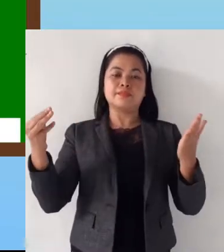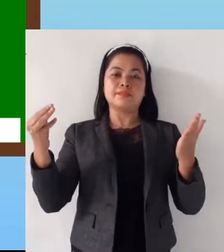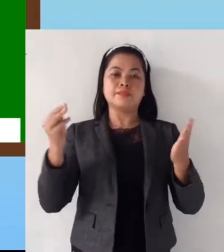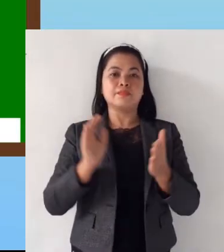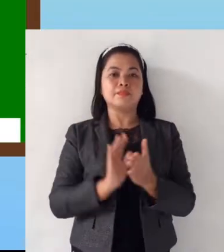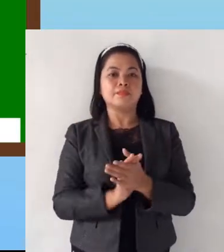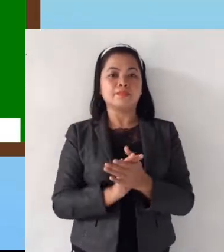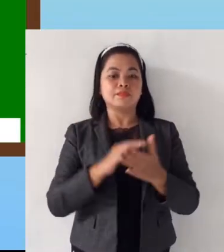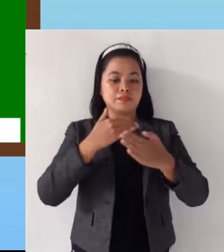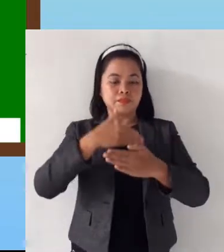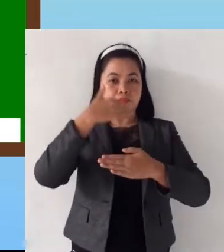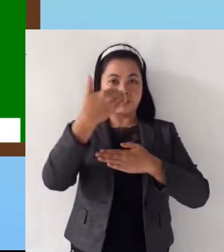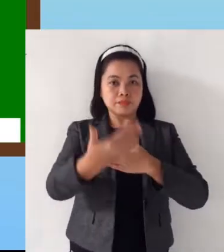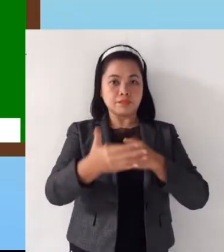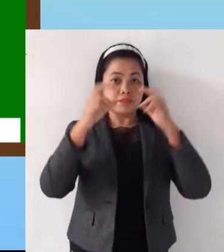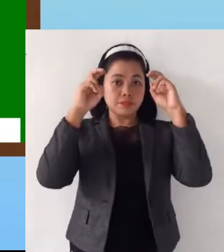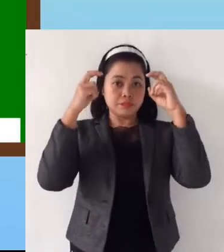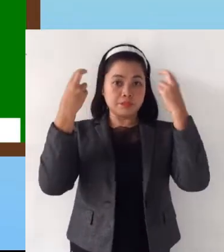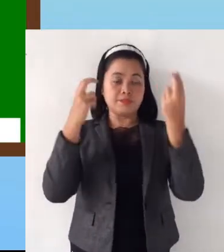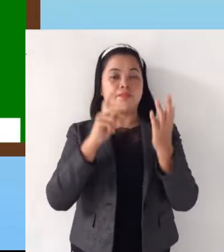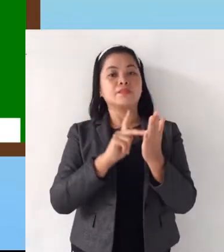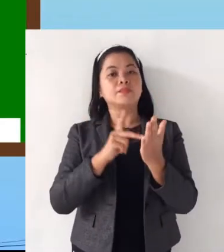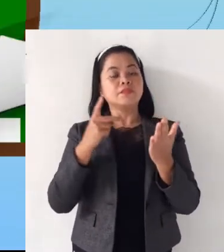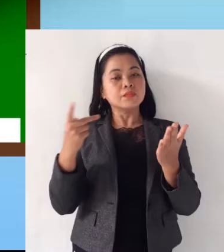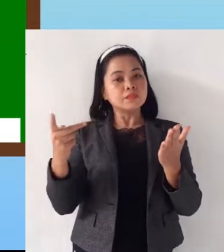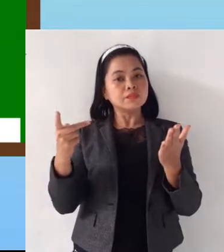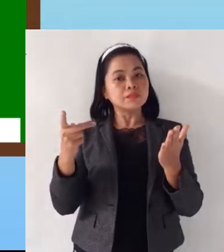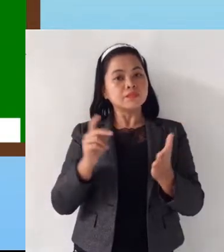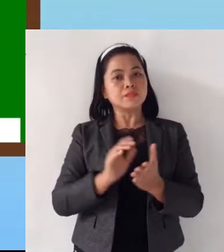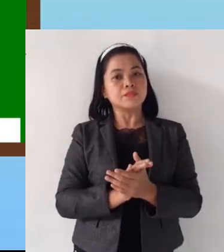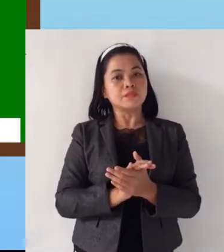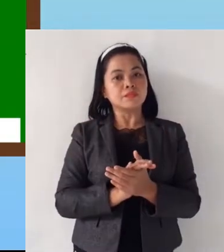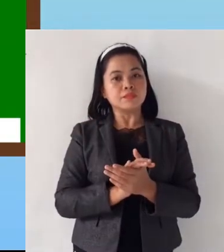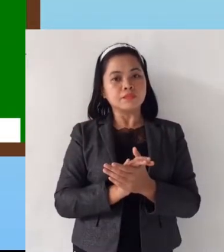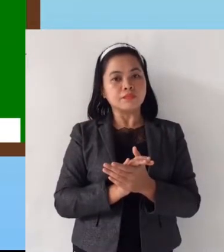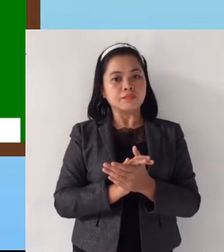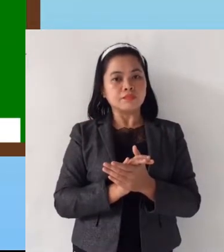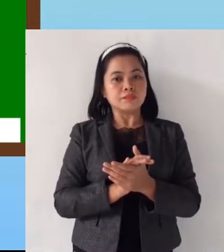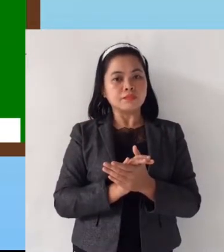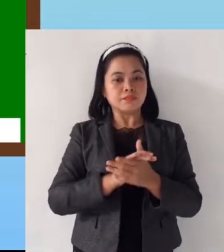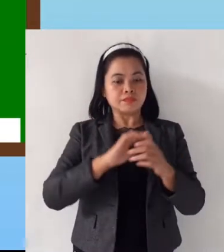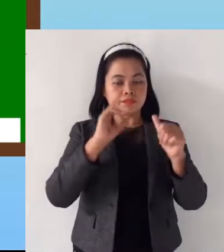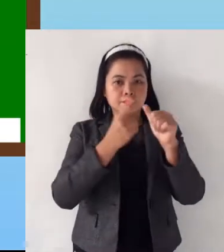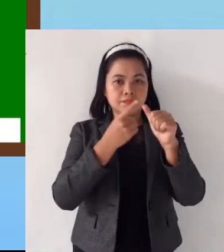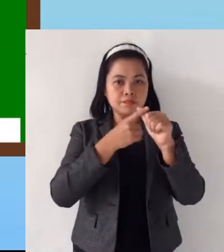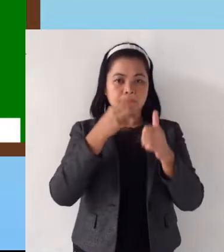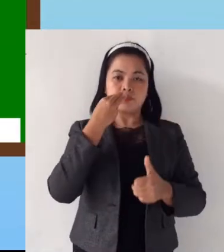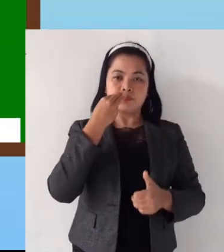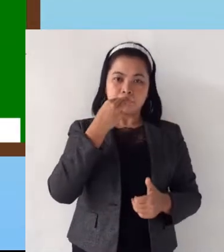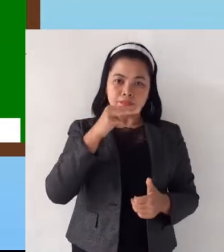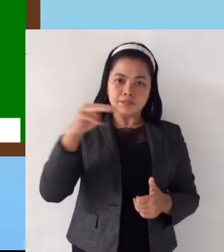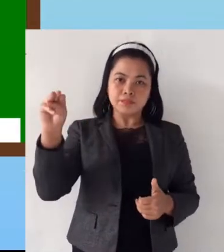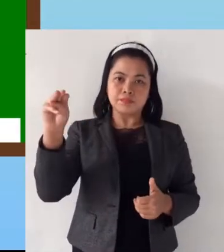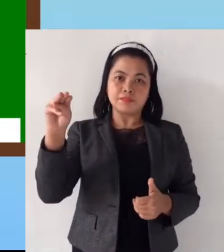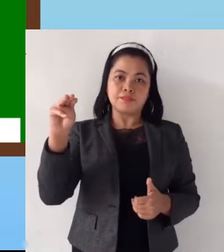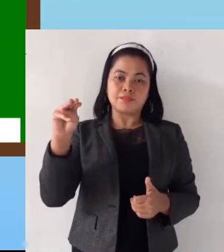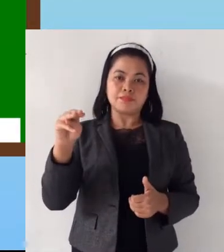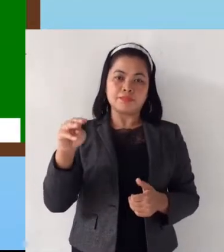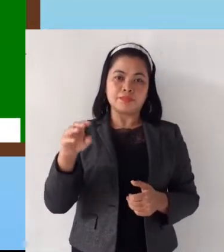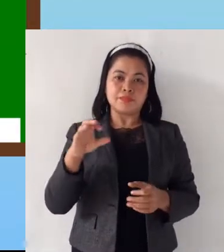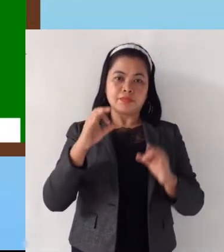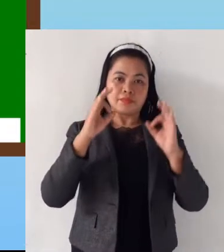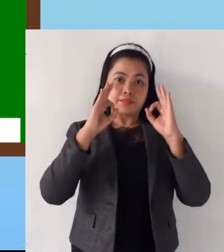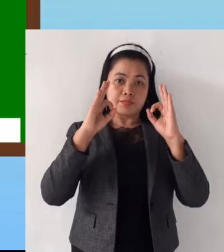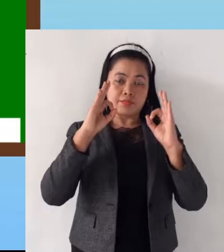Next to the title page is the introductory message for the facilitator